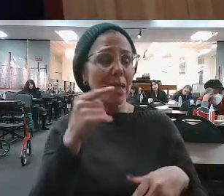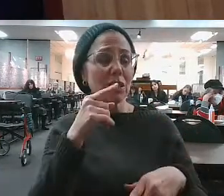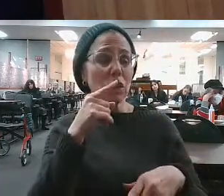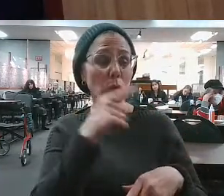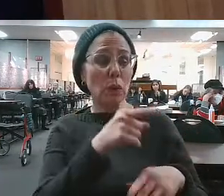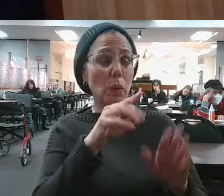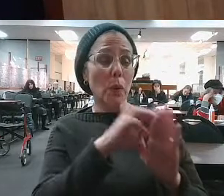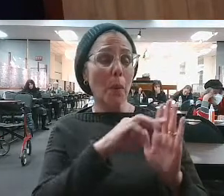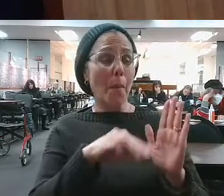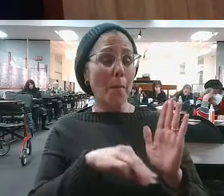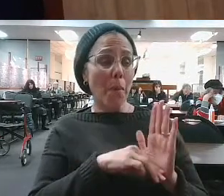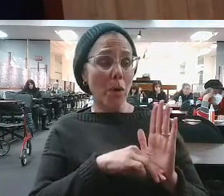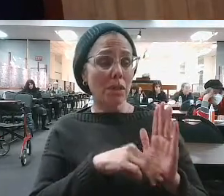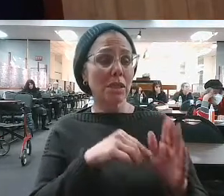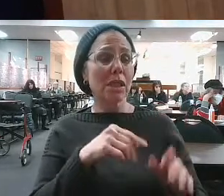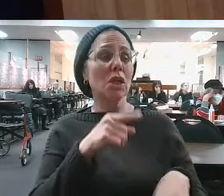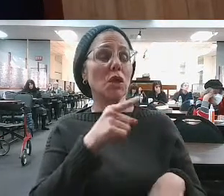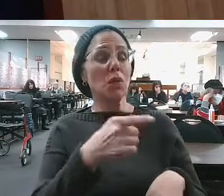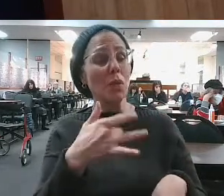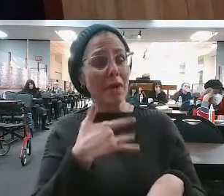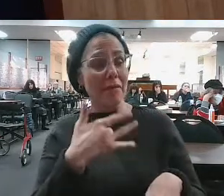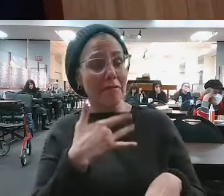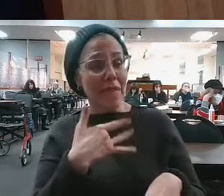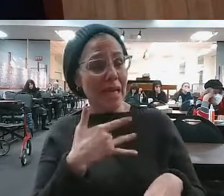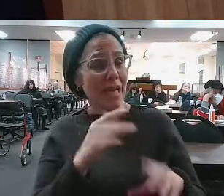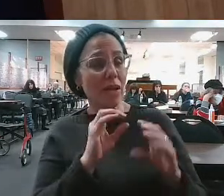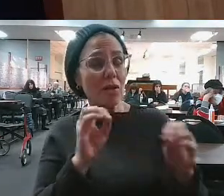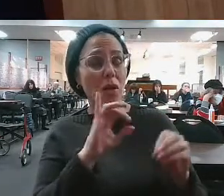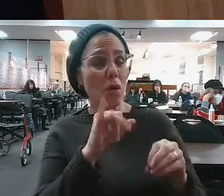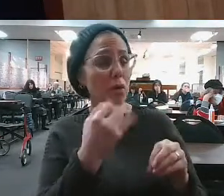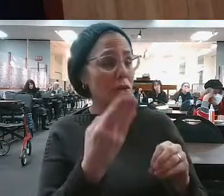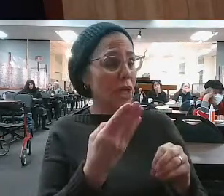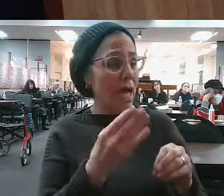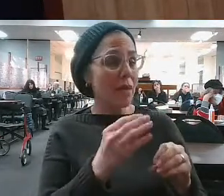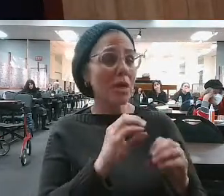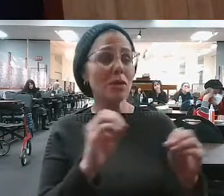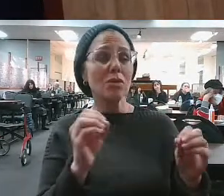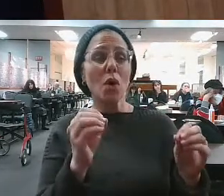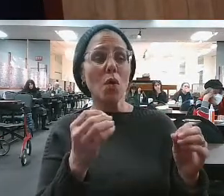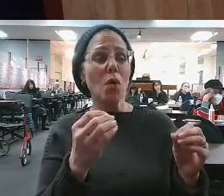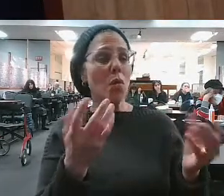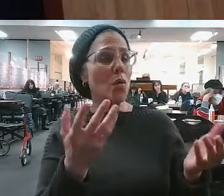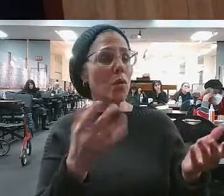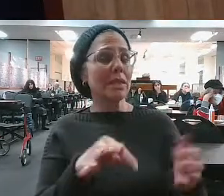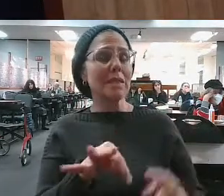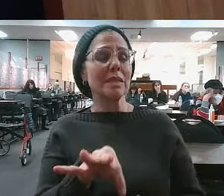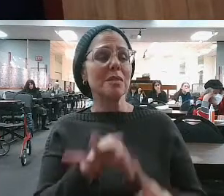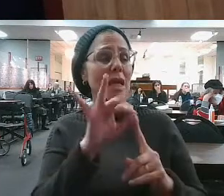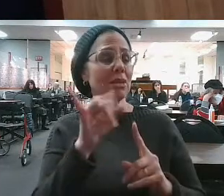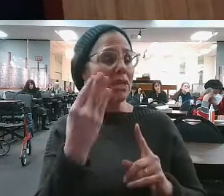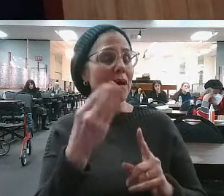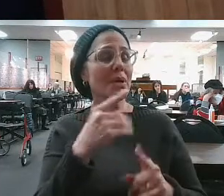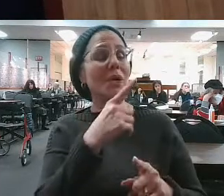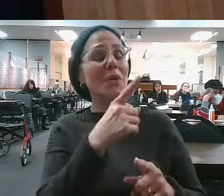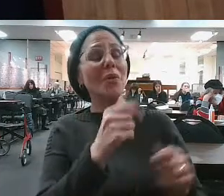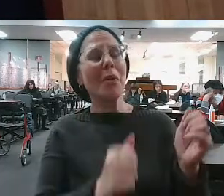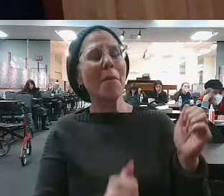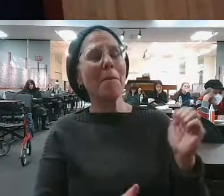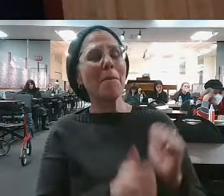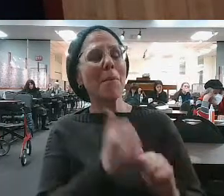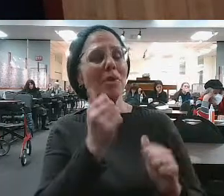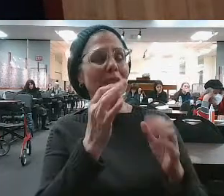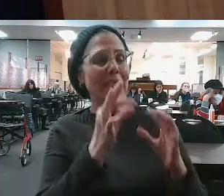Because you, Moshe, see, you think you have no portion. You think you have no place. You think you have no part. But in fact, you are the most